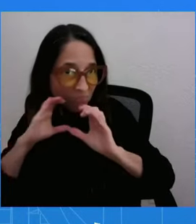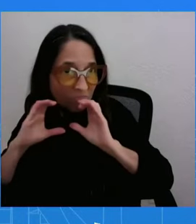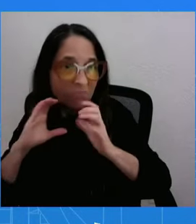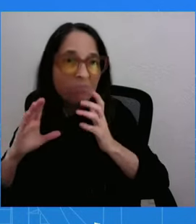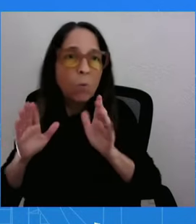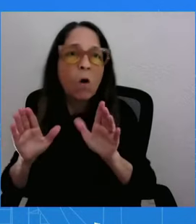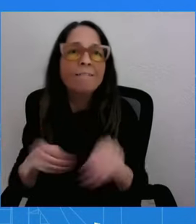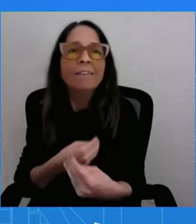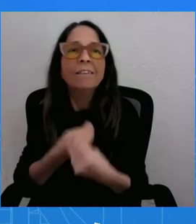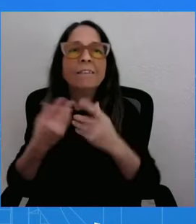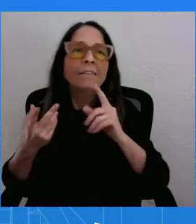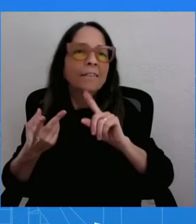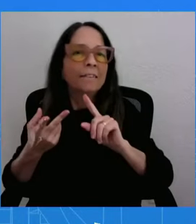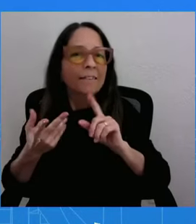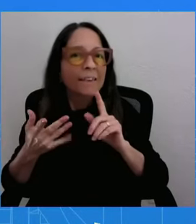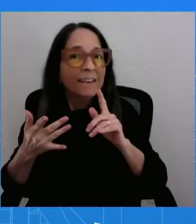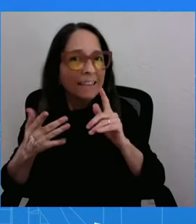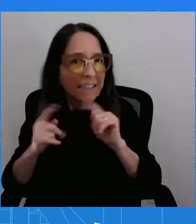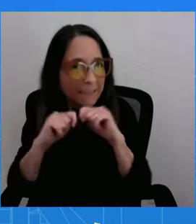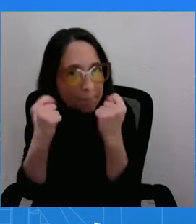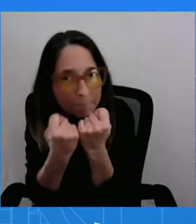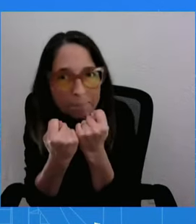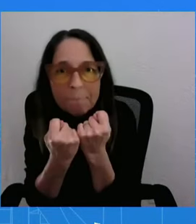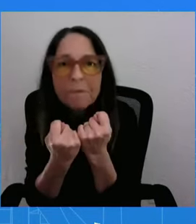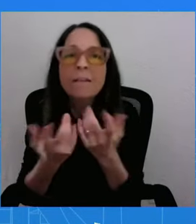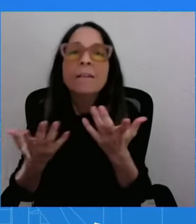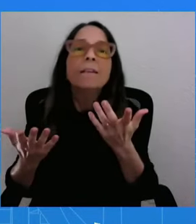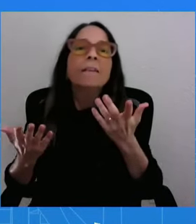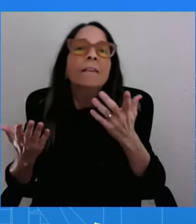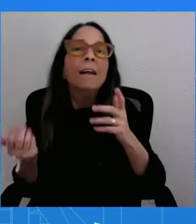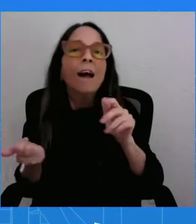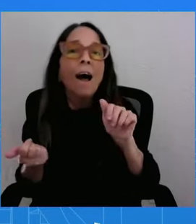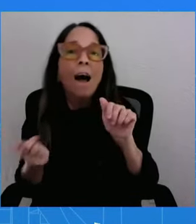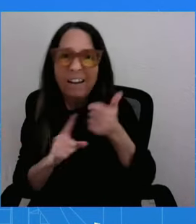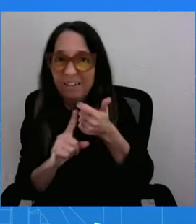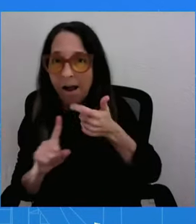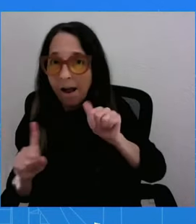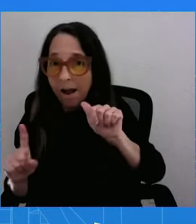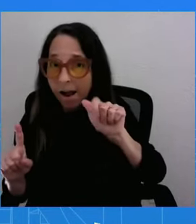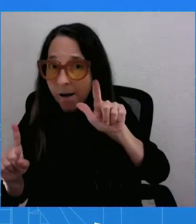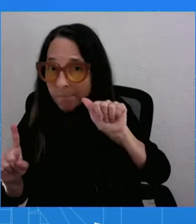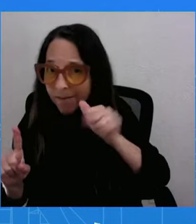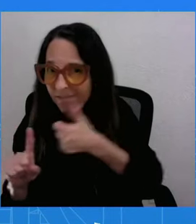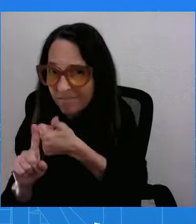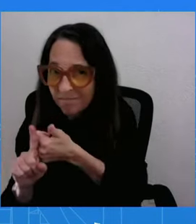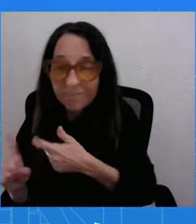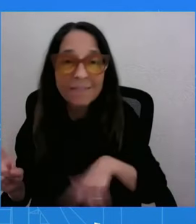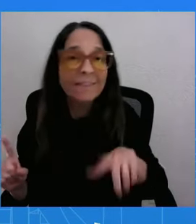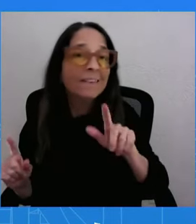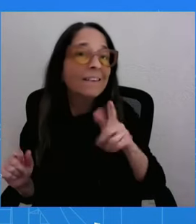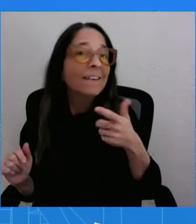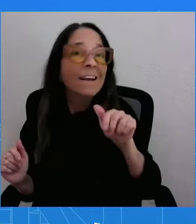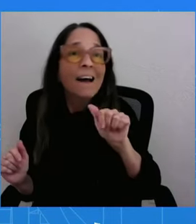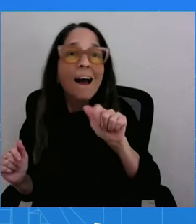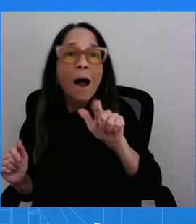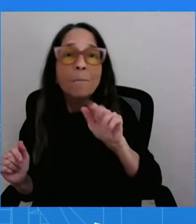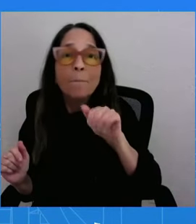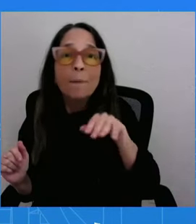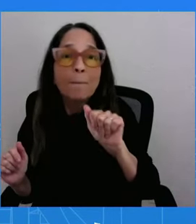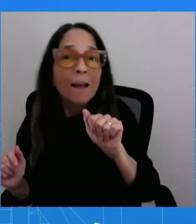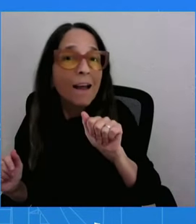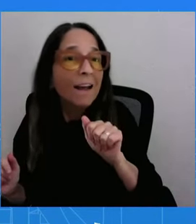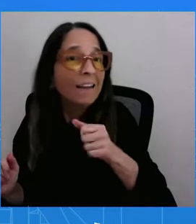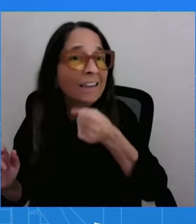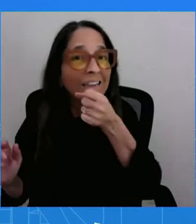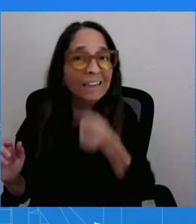She's from Alabama, and she is Alabama all the way down with Southern Charm. Peter, I'm sure you'd appreciate that.